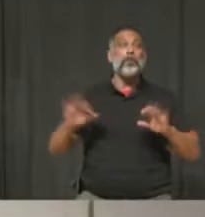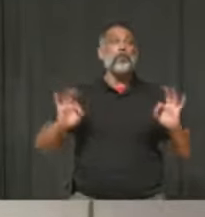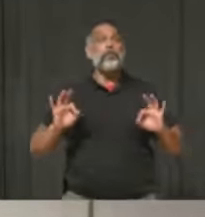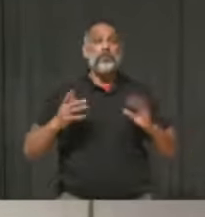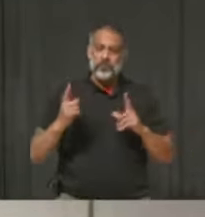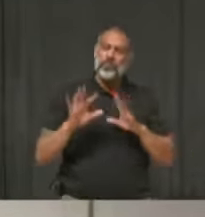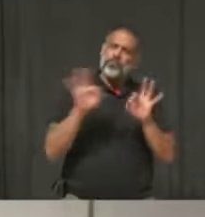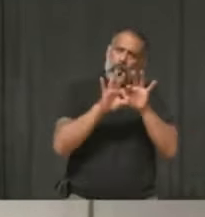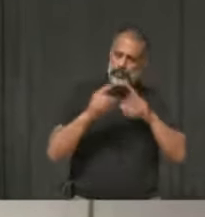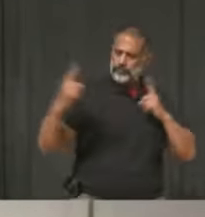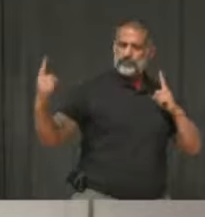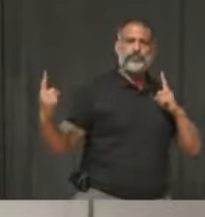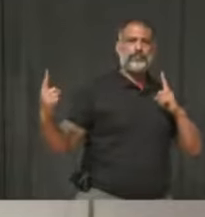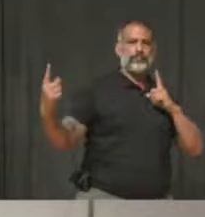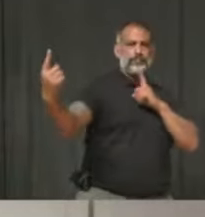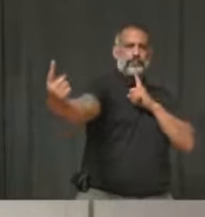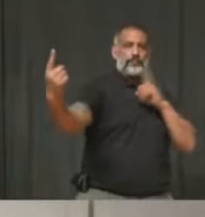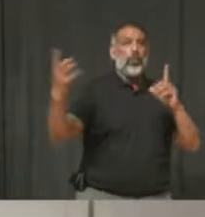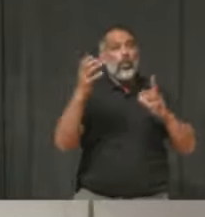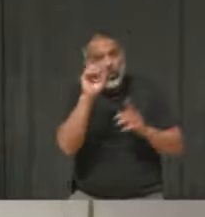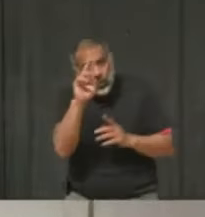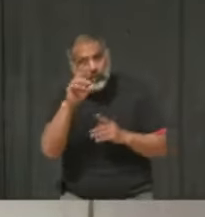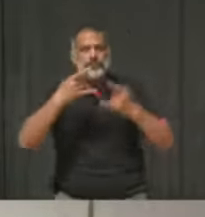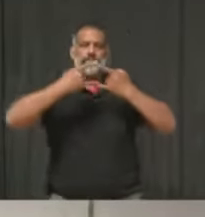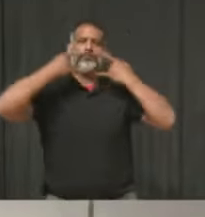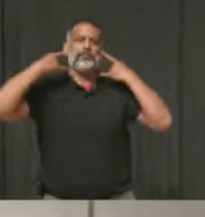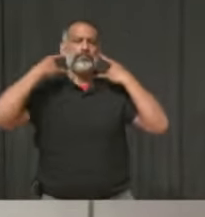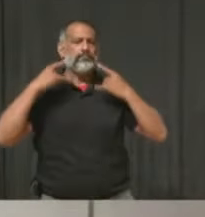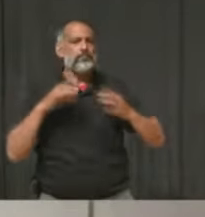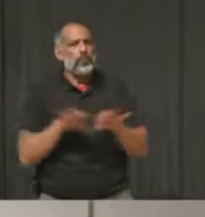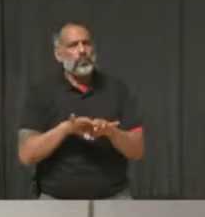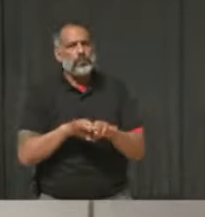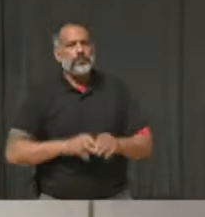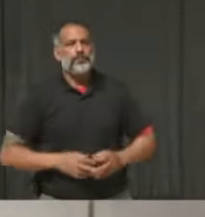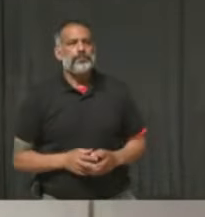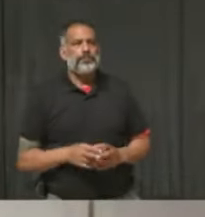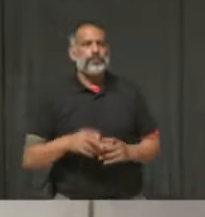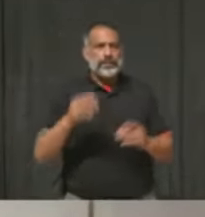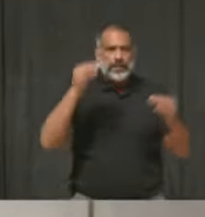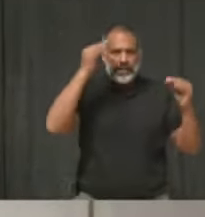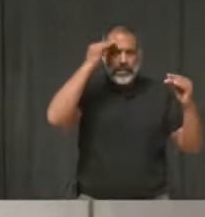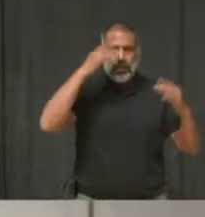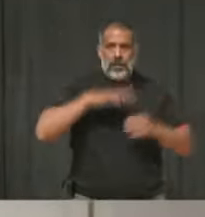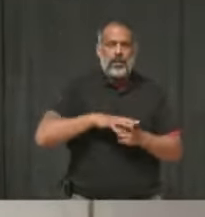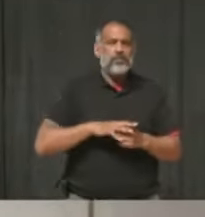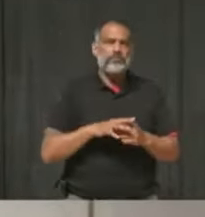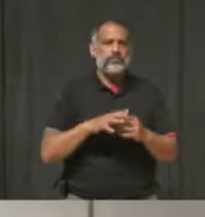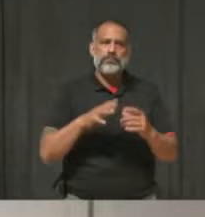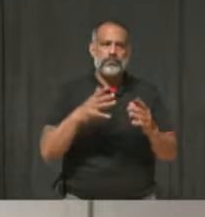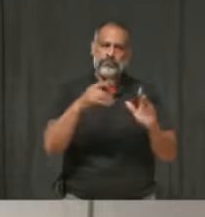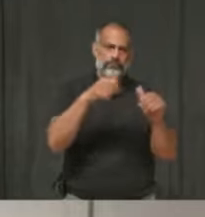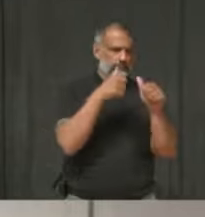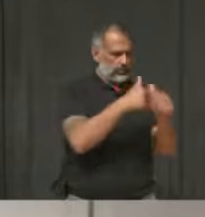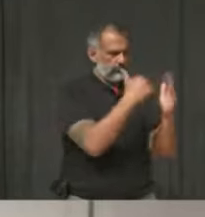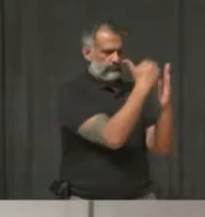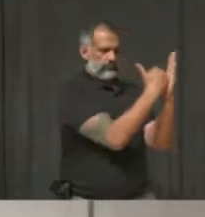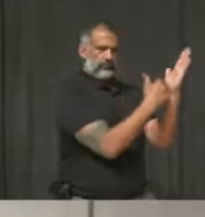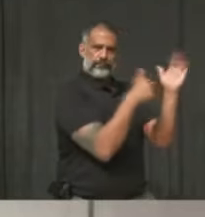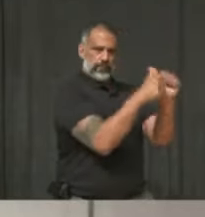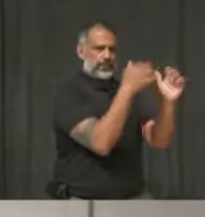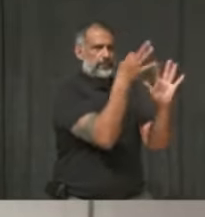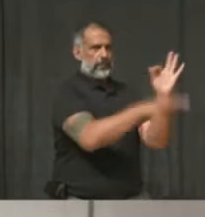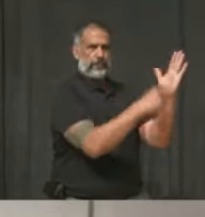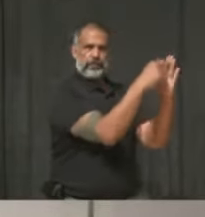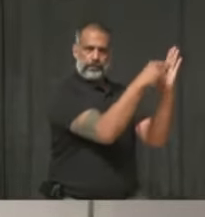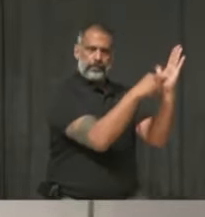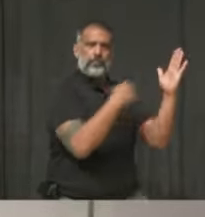can't do that, wear a mask. It's simple. Don't overthink it, but follow the rules. want to get this pandemic under control. And it's as